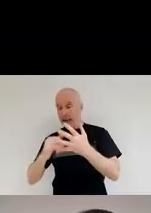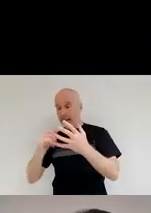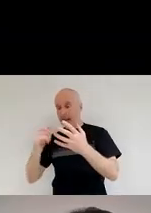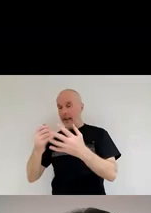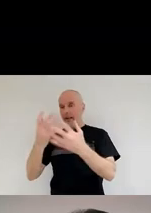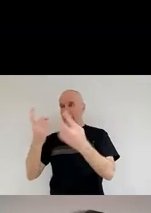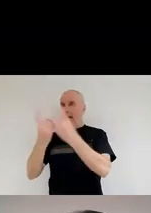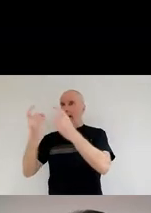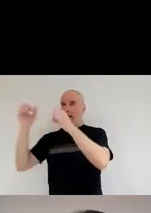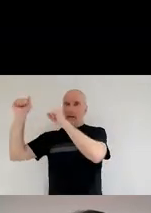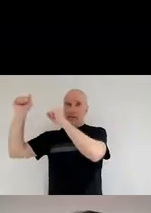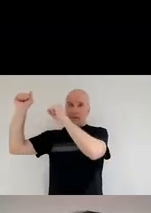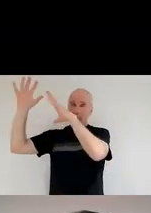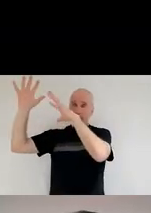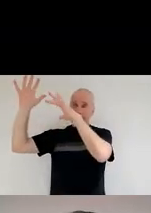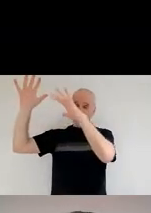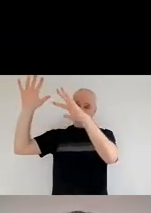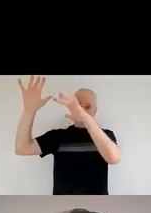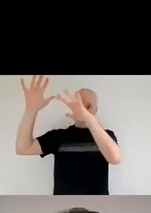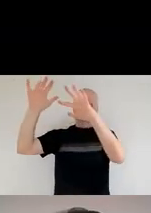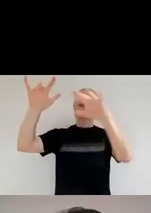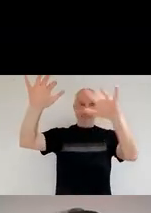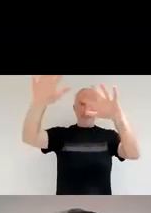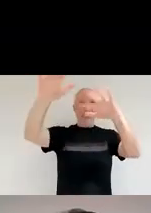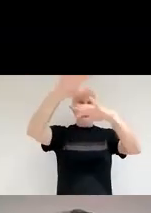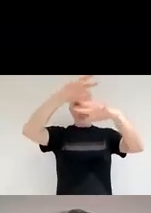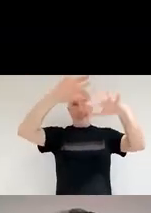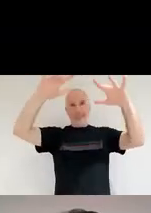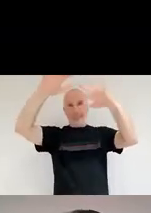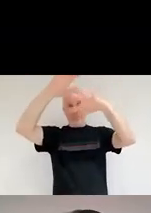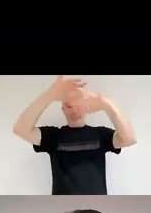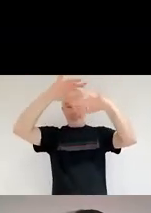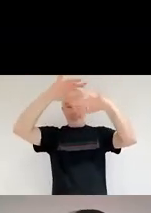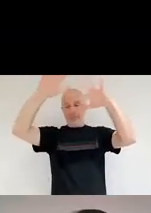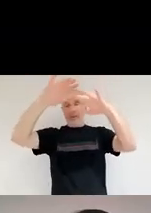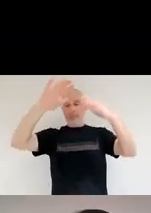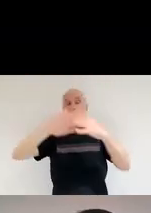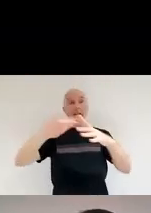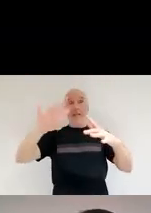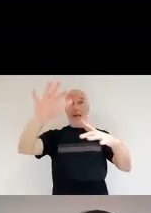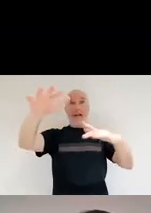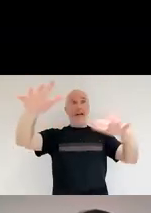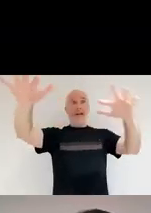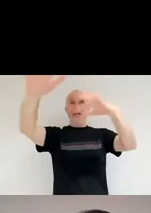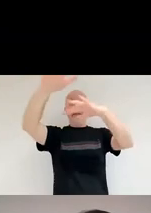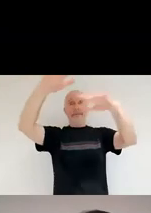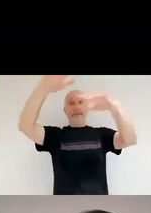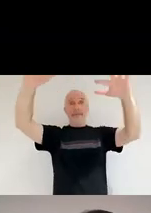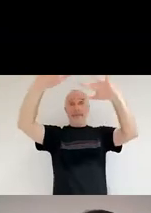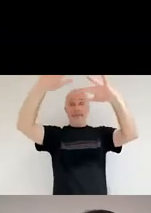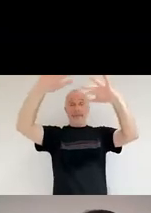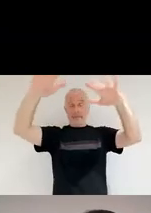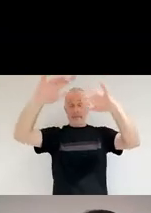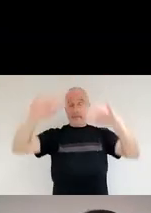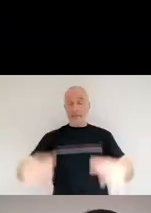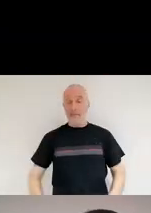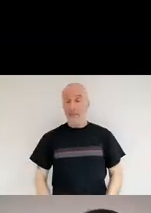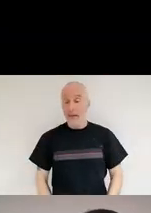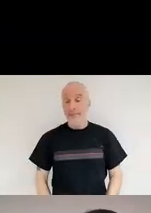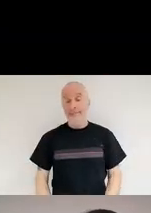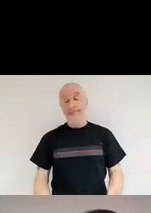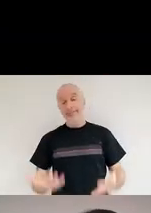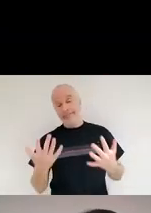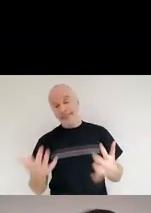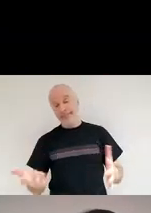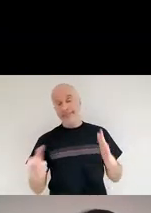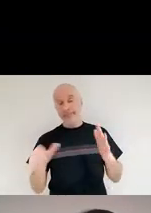all the building blocks of dust suddenly get thrown into space, okay? Now, the problem with that is that whenever you